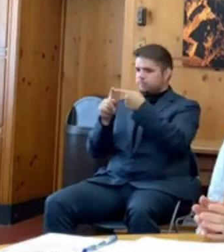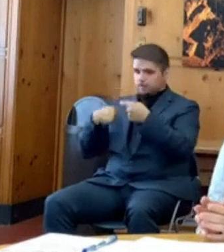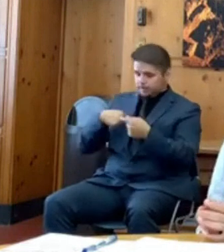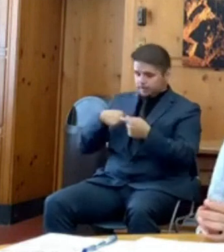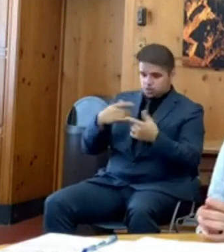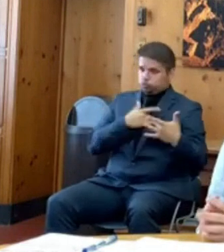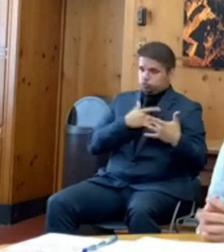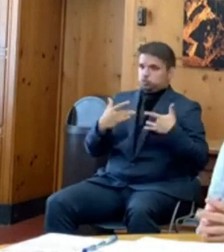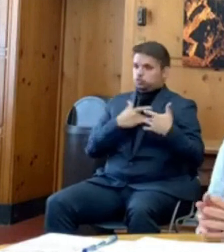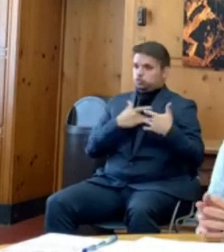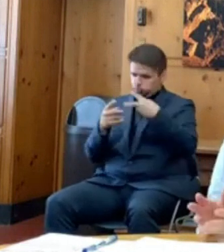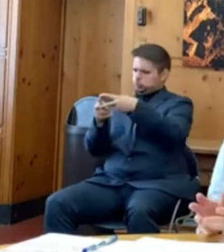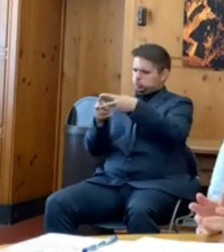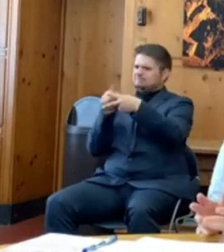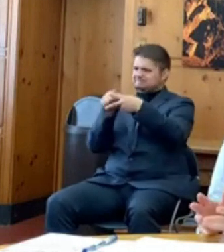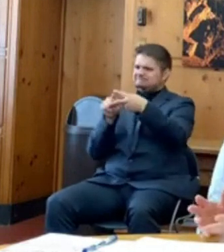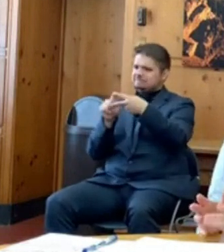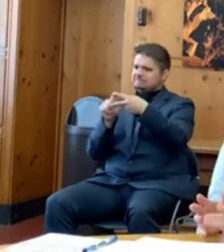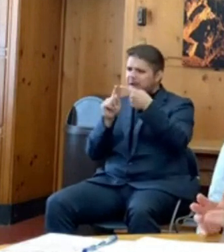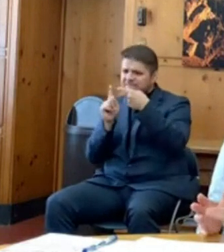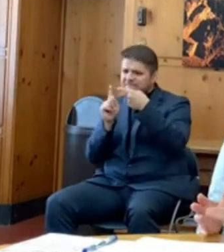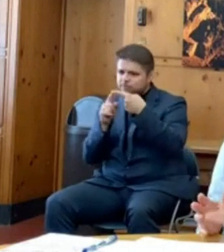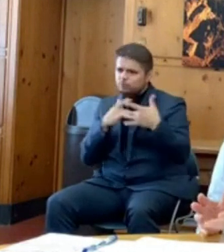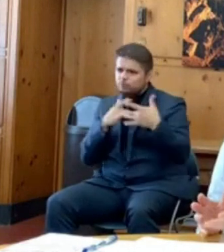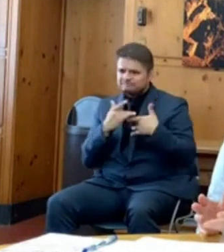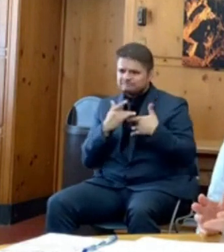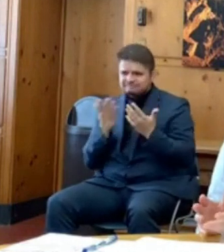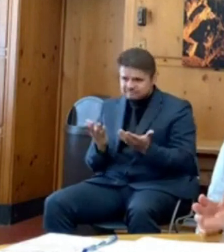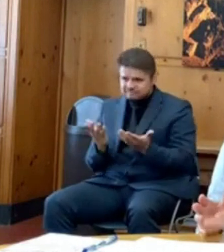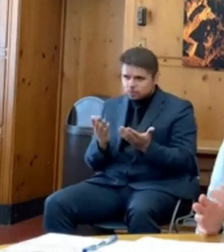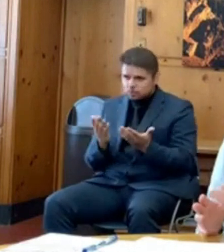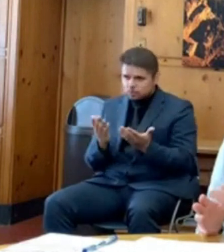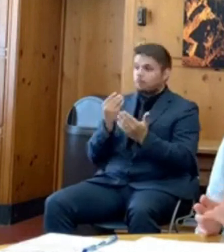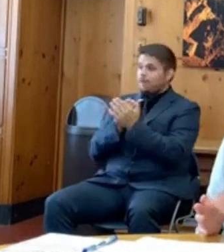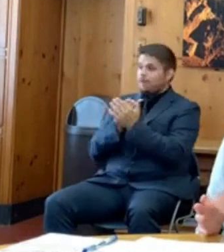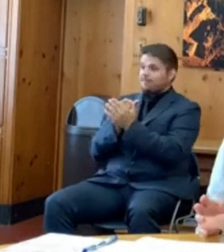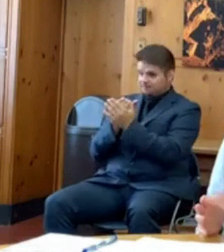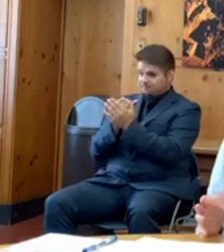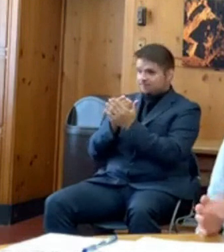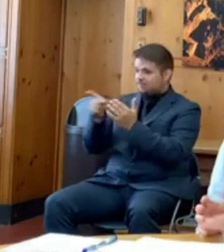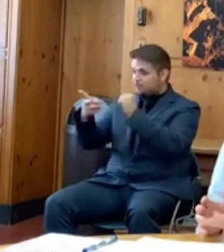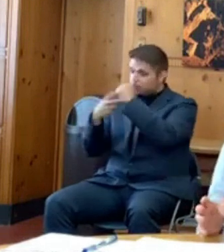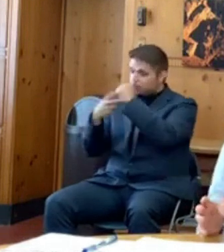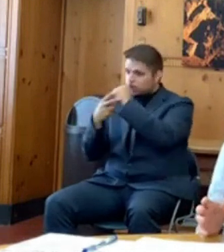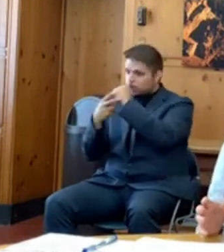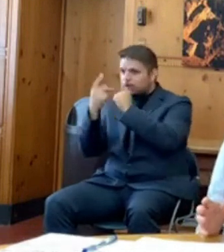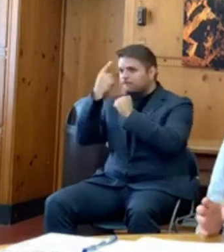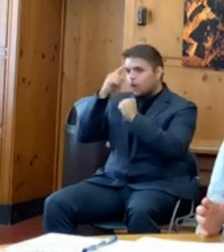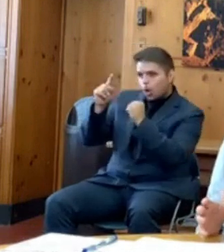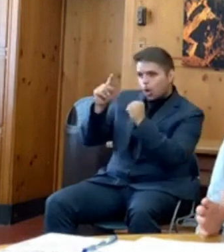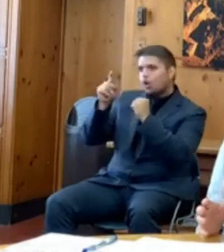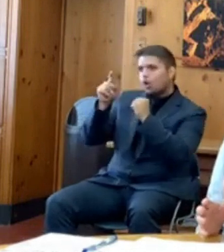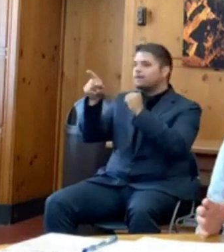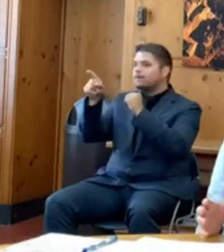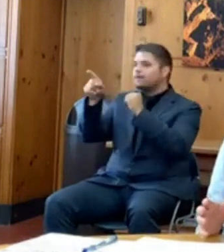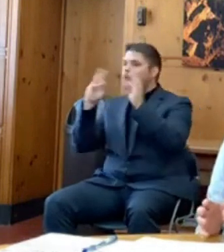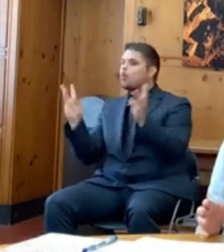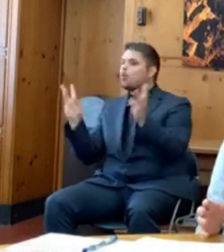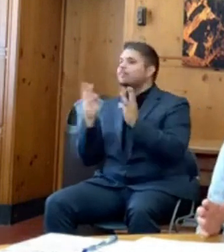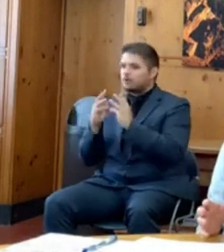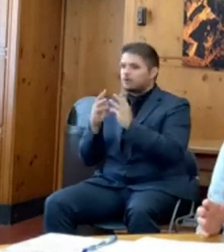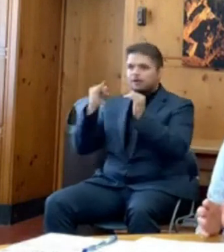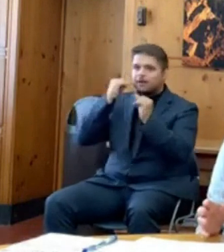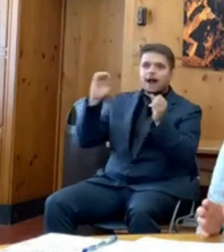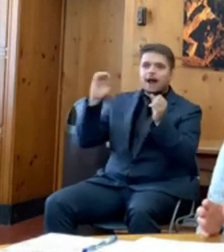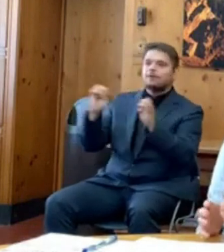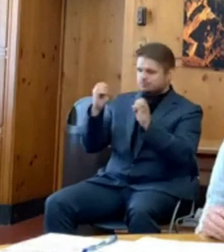Number one, the use of PERS reserve funds. I don't agree with draining these